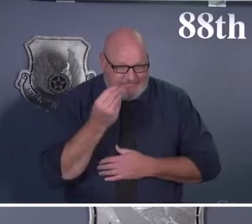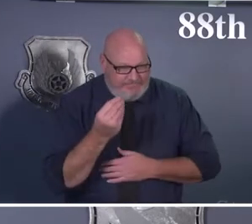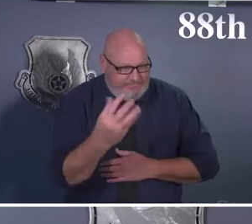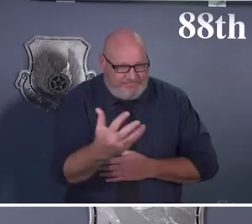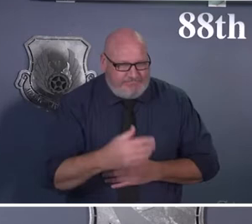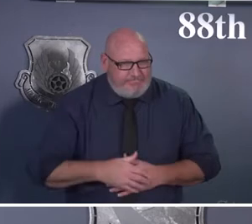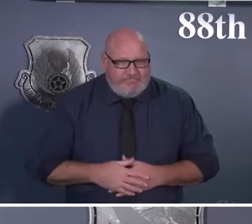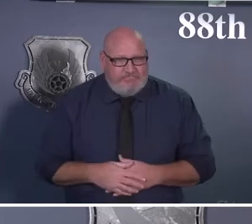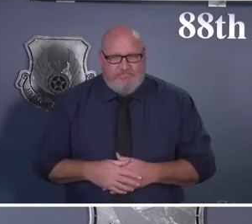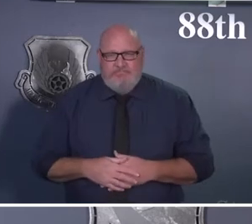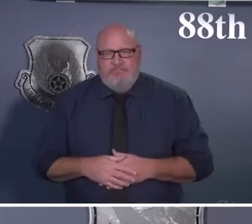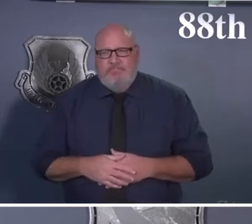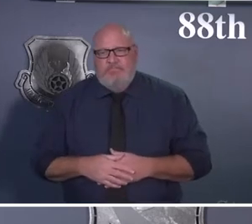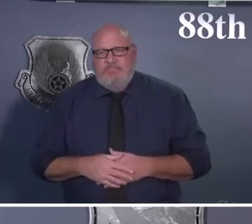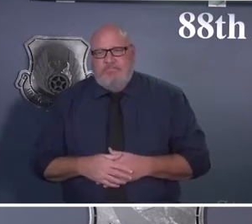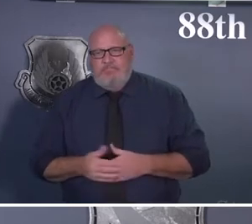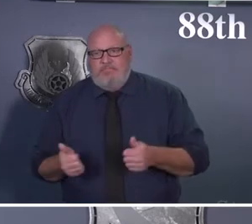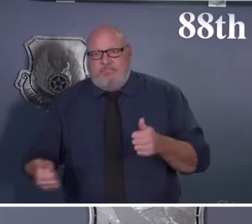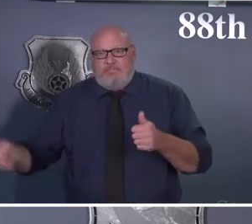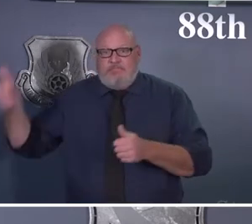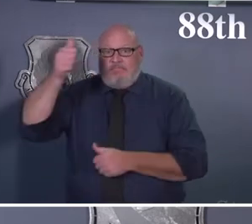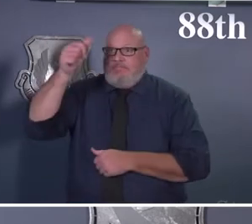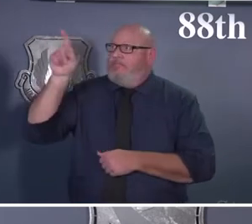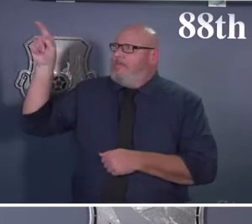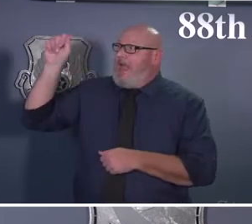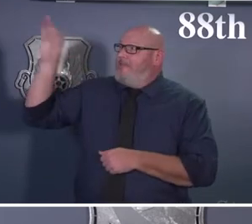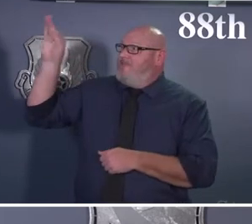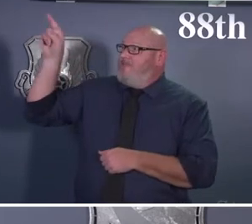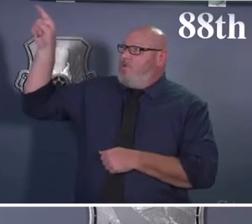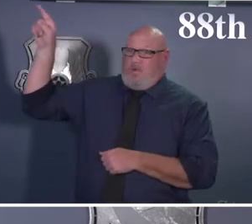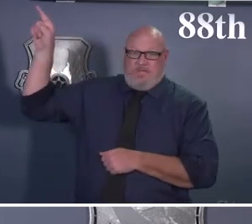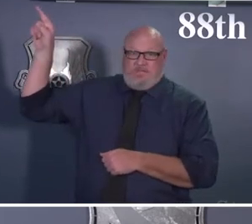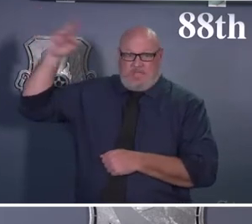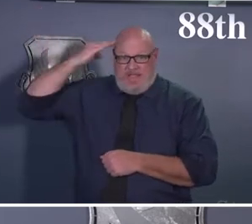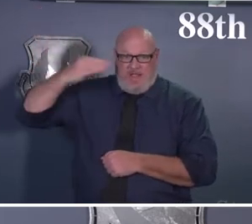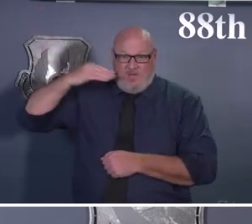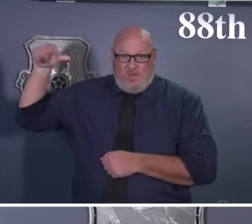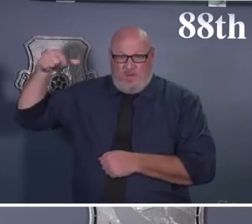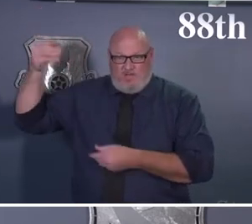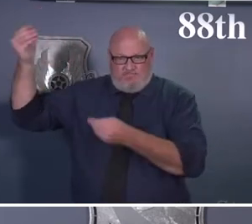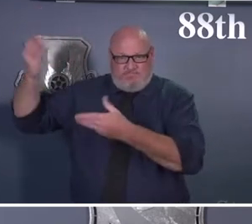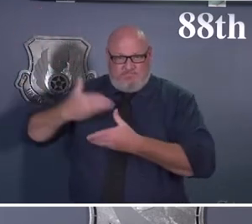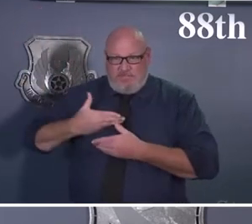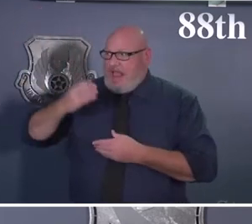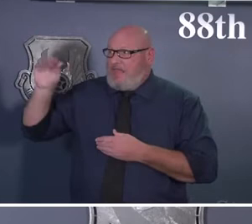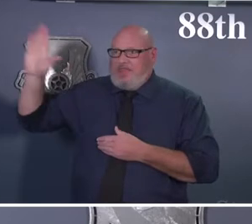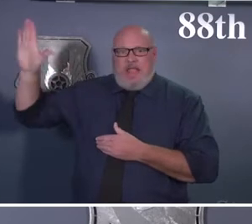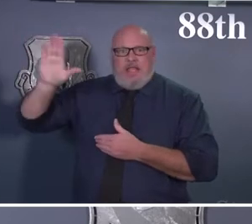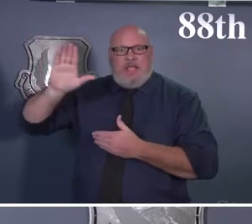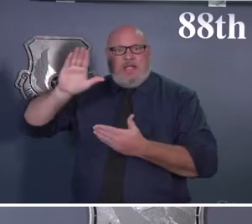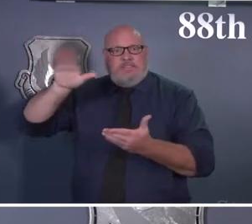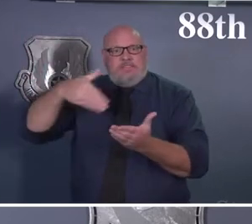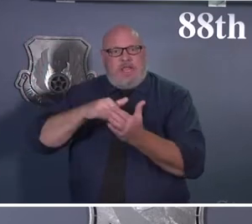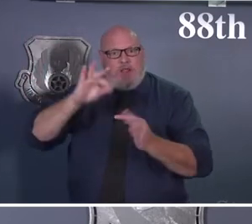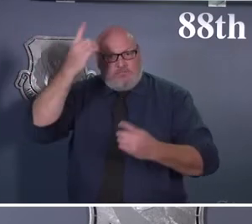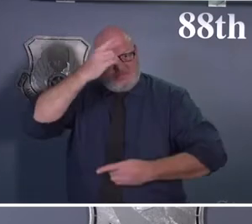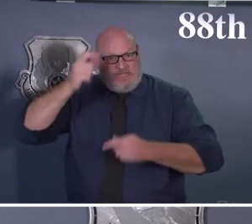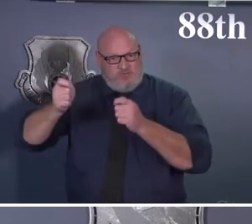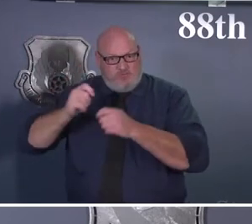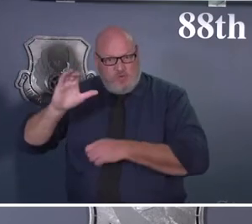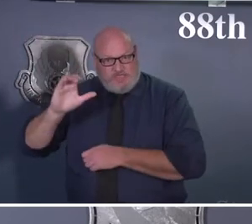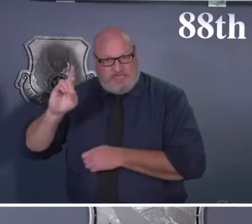guidelines as far as mask wear goes. That order has us wearing masks when we are in substantial and high transmission rates.